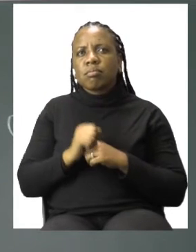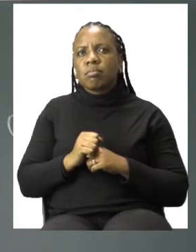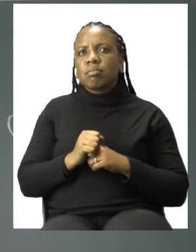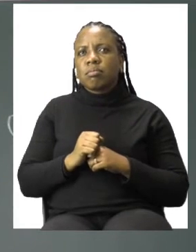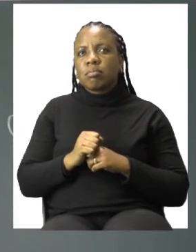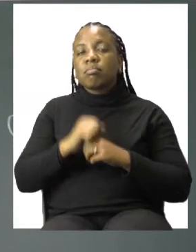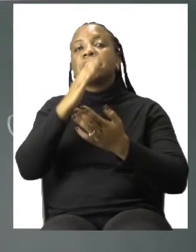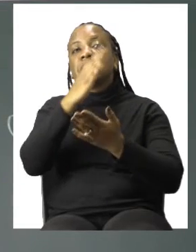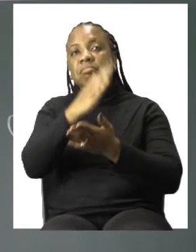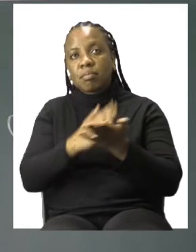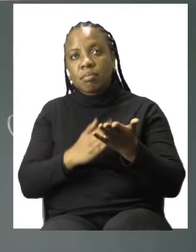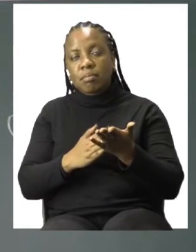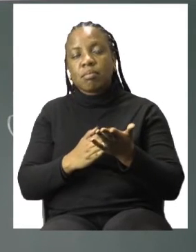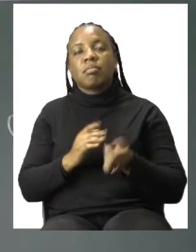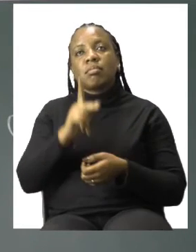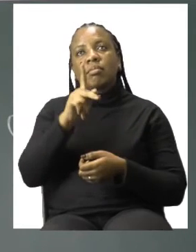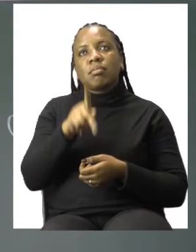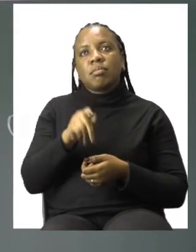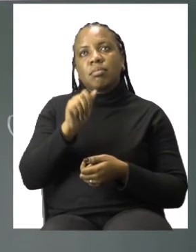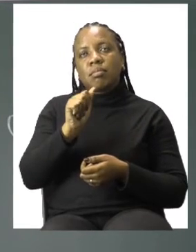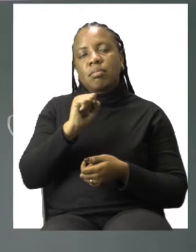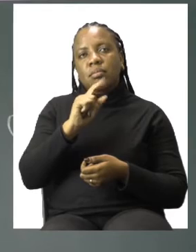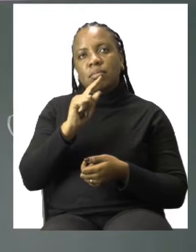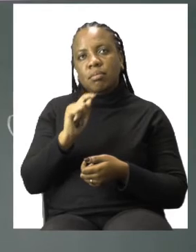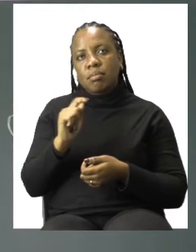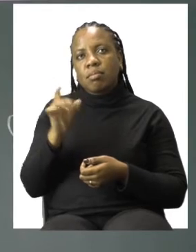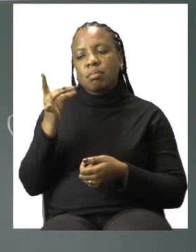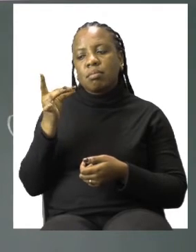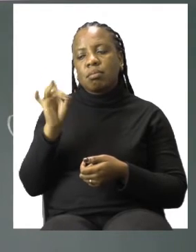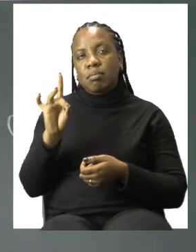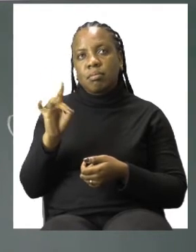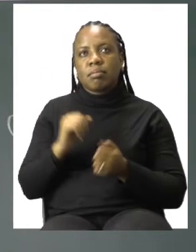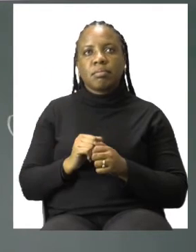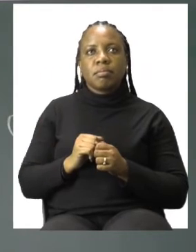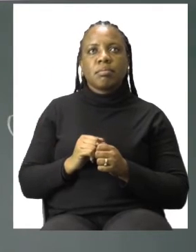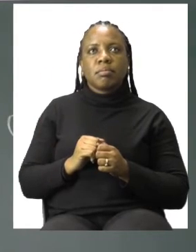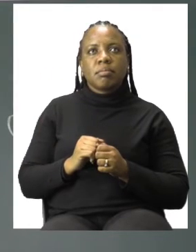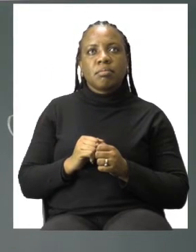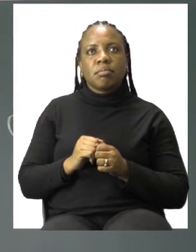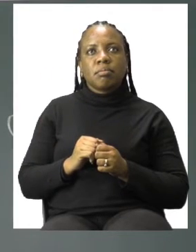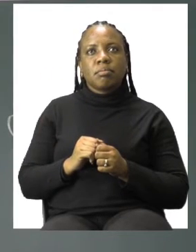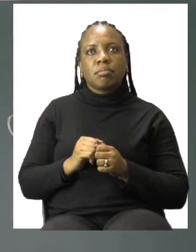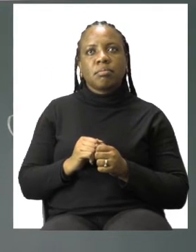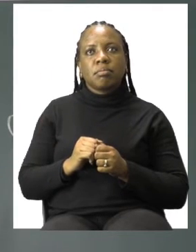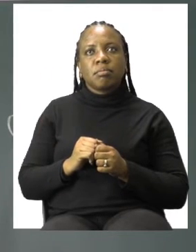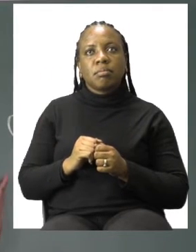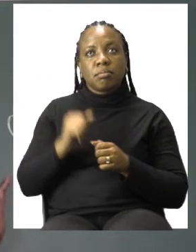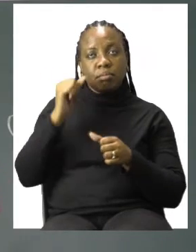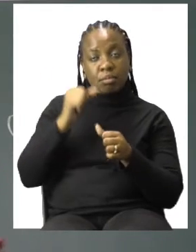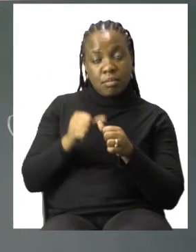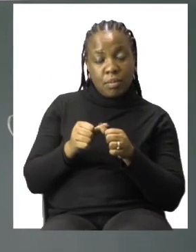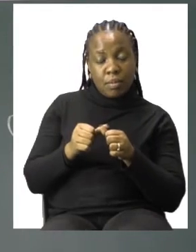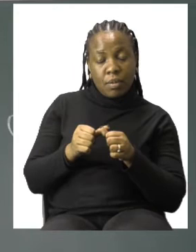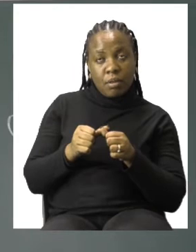Half past 8. Good job. So remember when we are doing our o